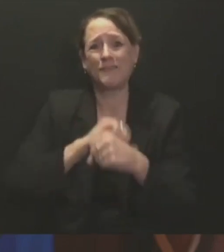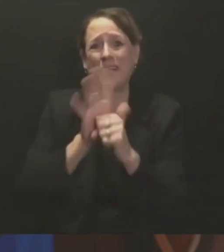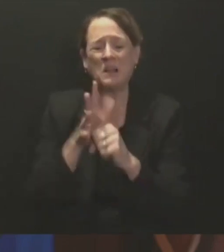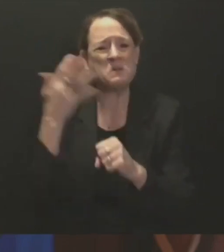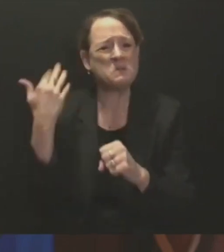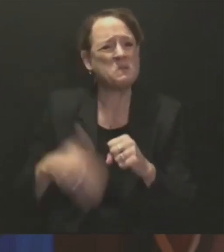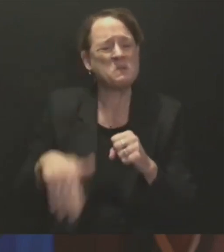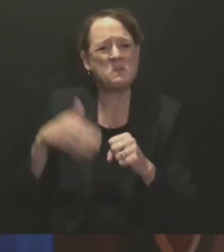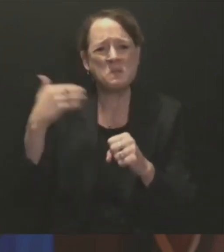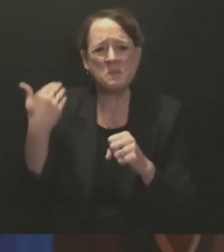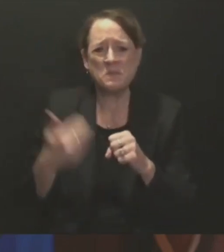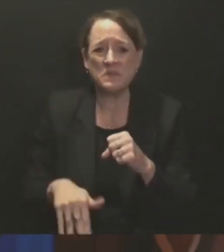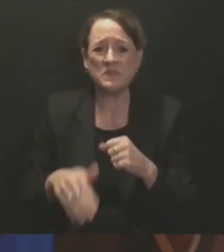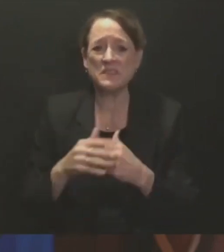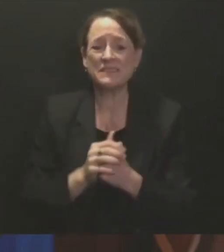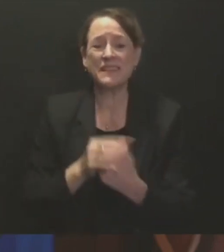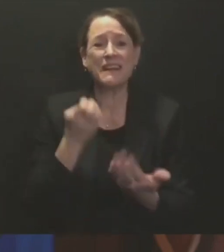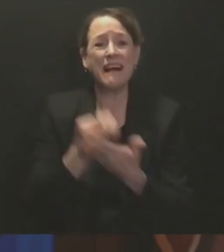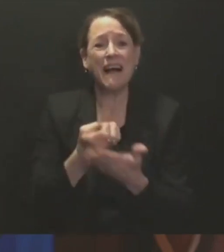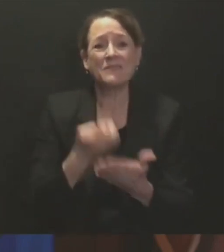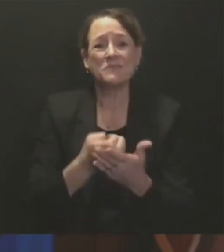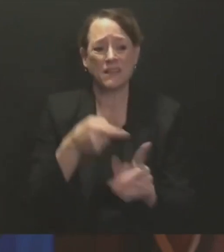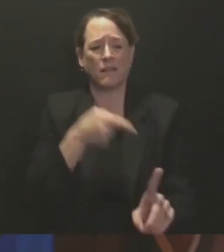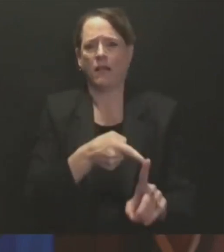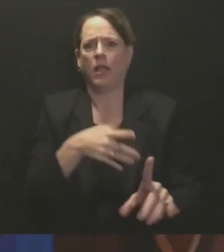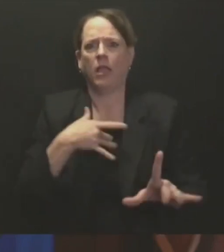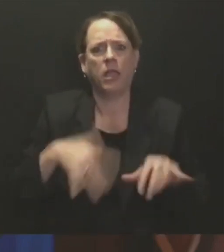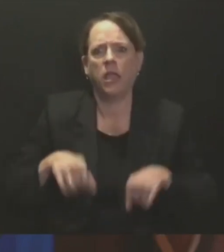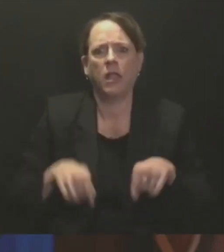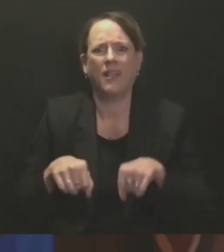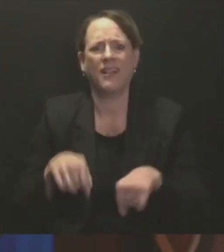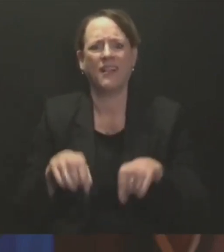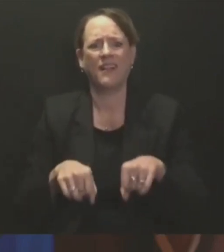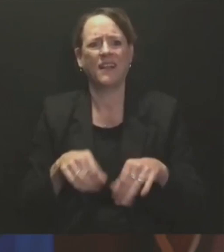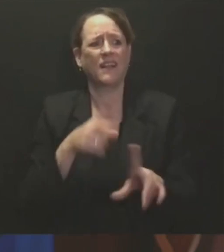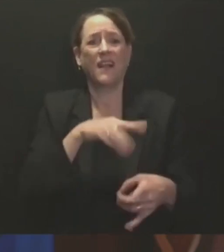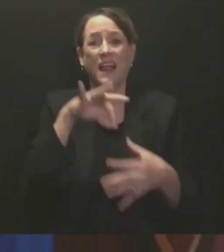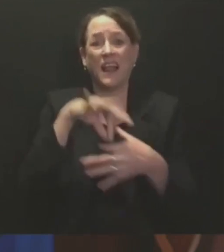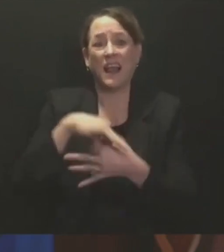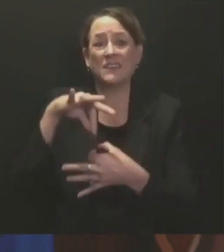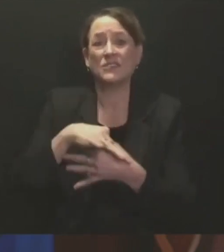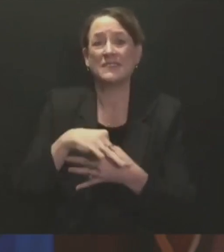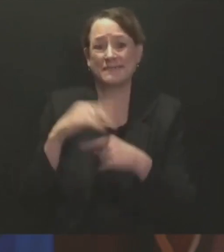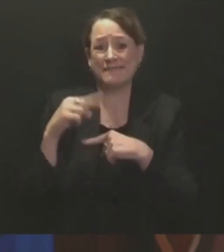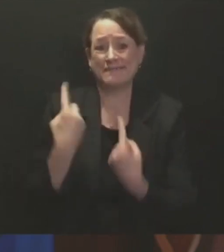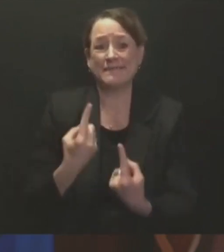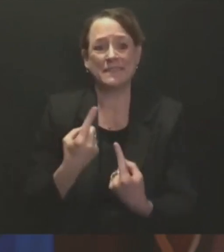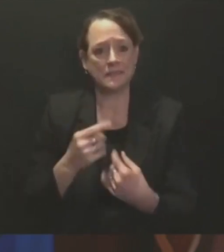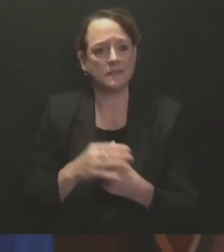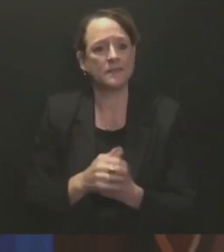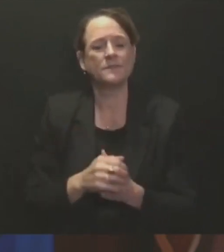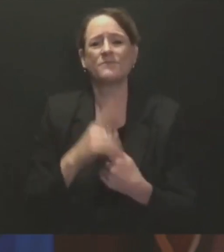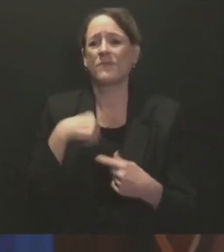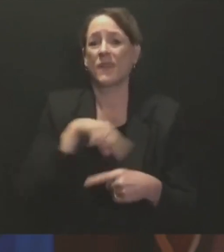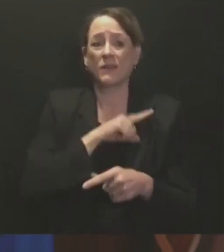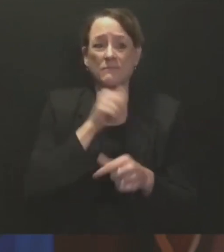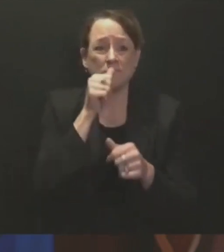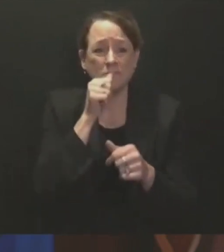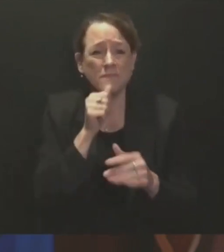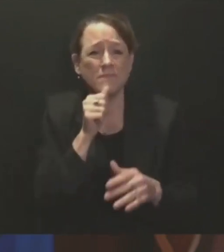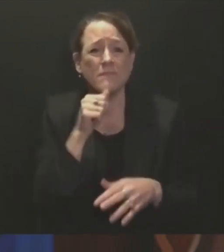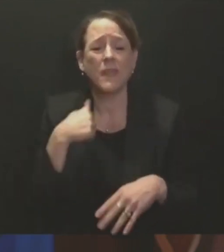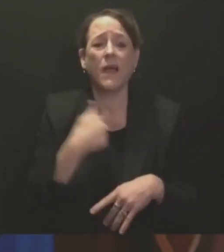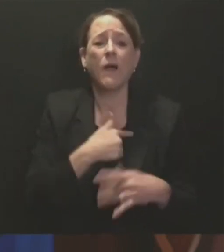another election season, has shaken our patience, our empathy, and our compassion for one another. Our optimism has been